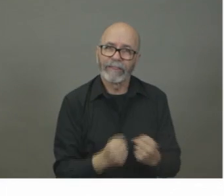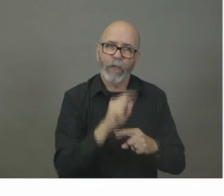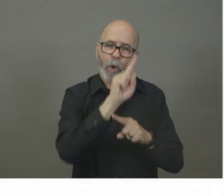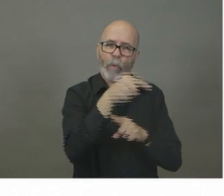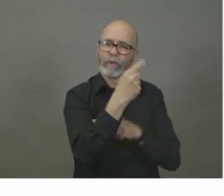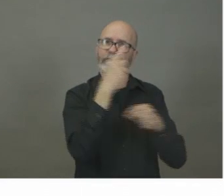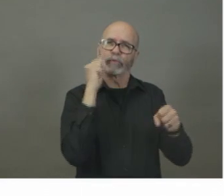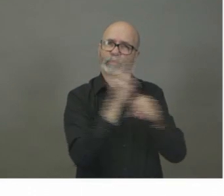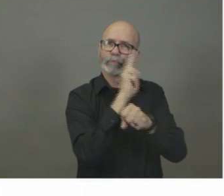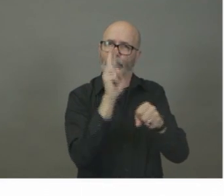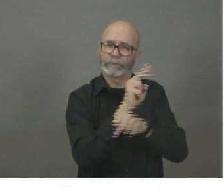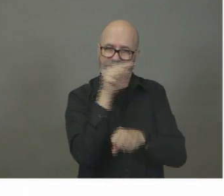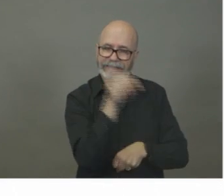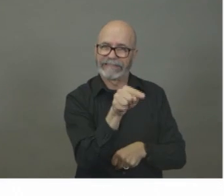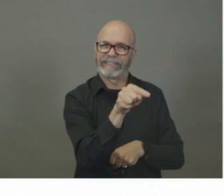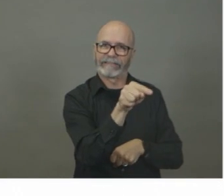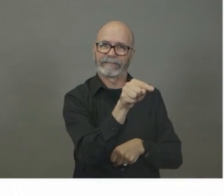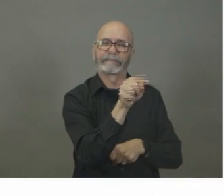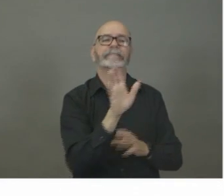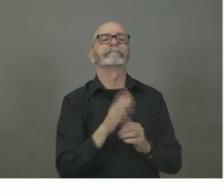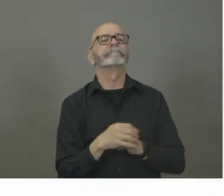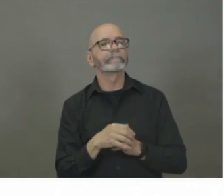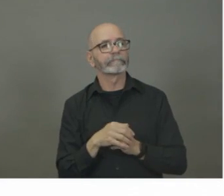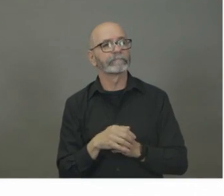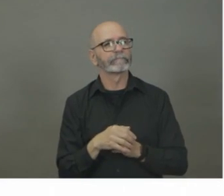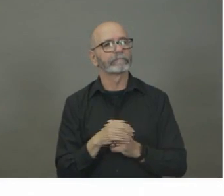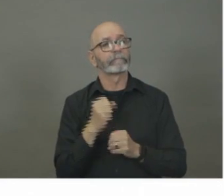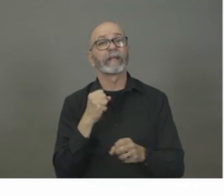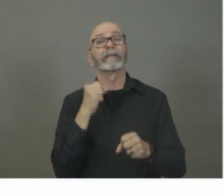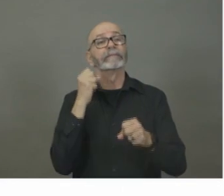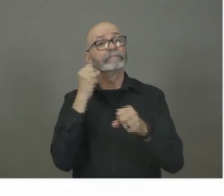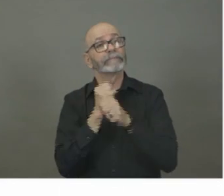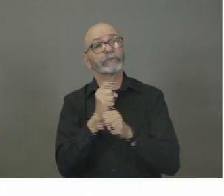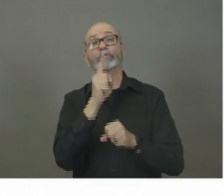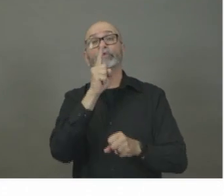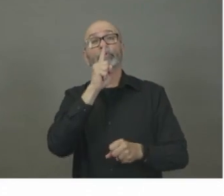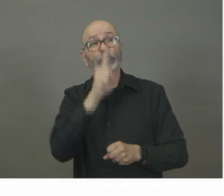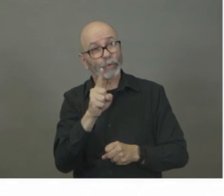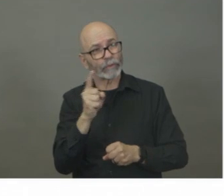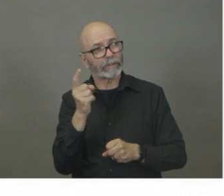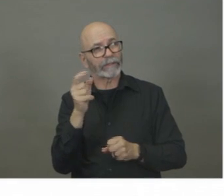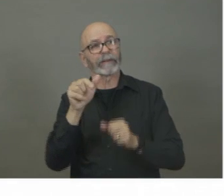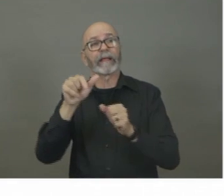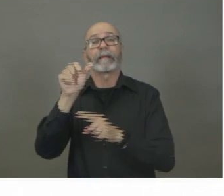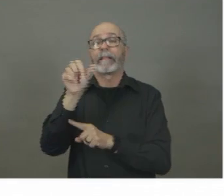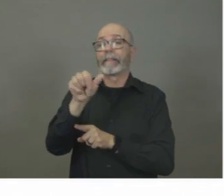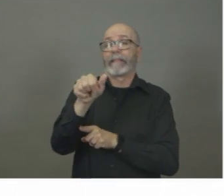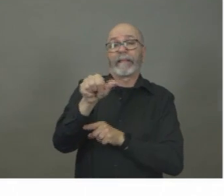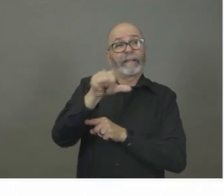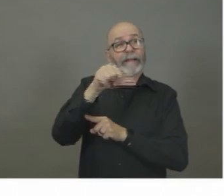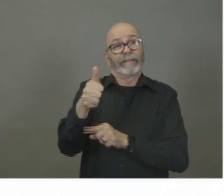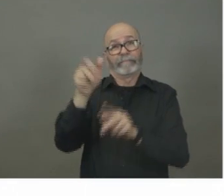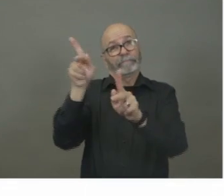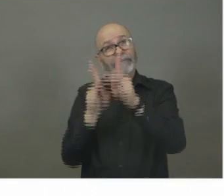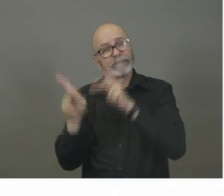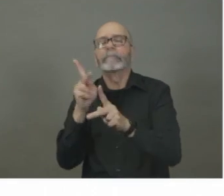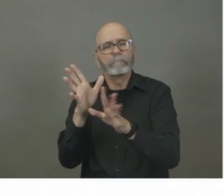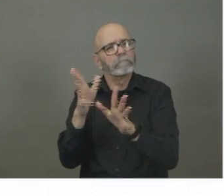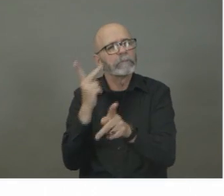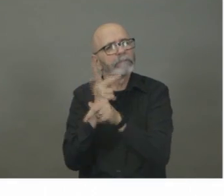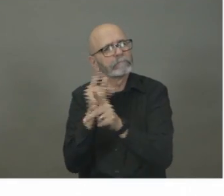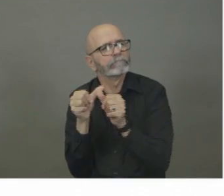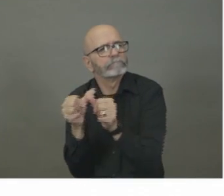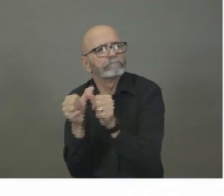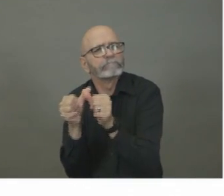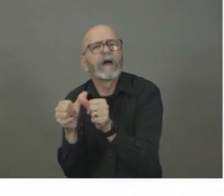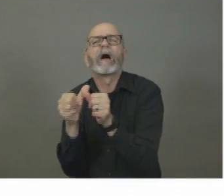our healthcare providers throughout the entire system are able to continue to do what they do best and provide care